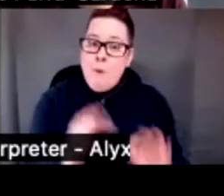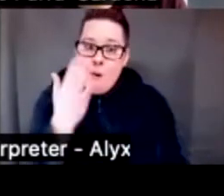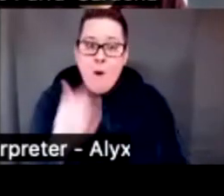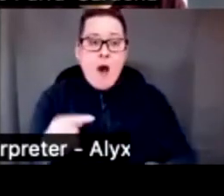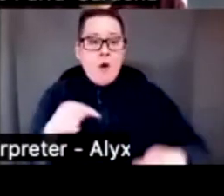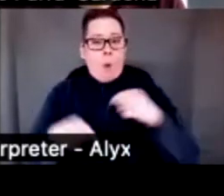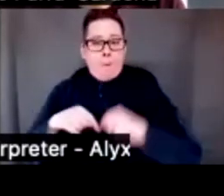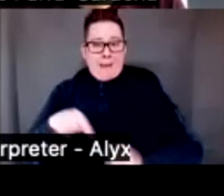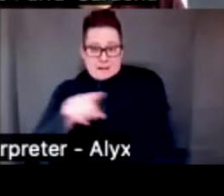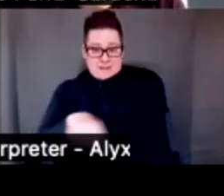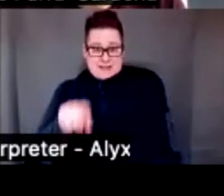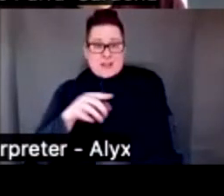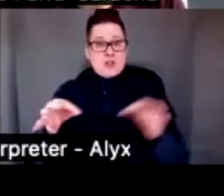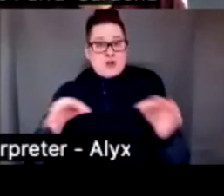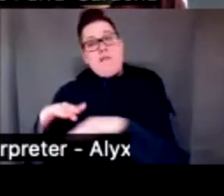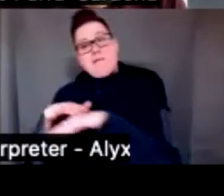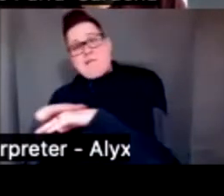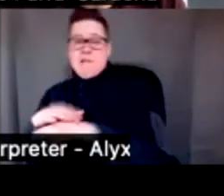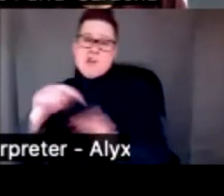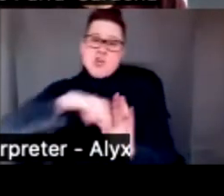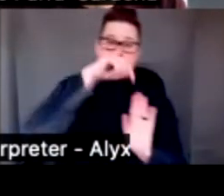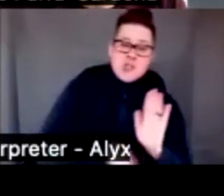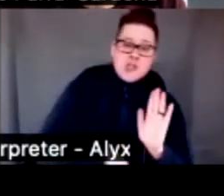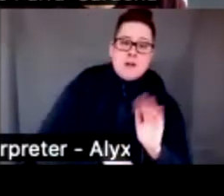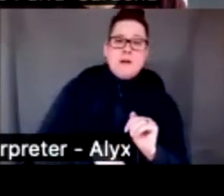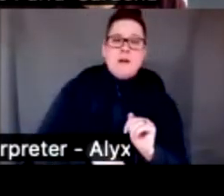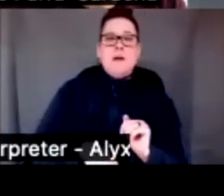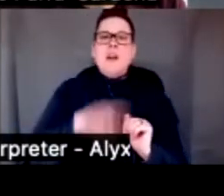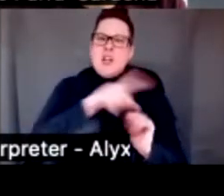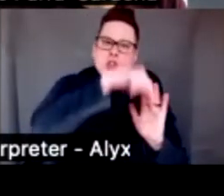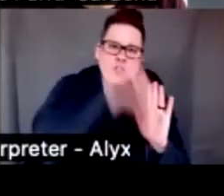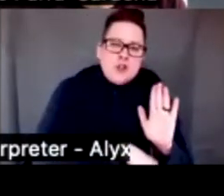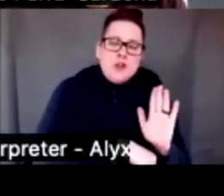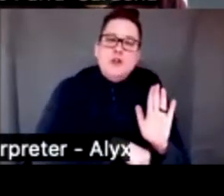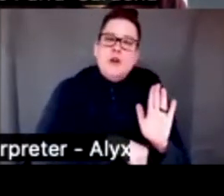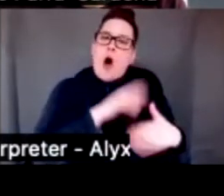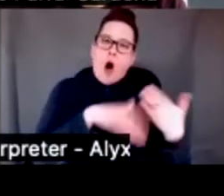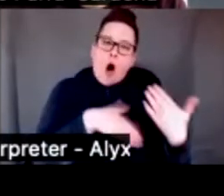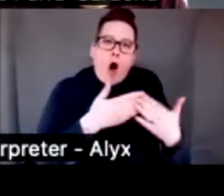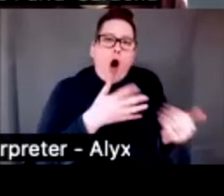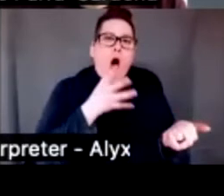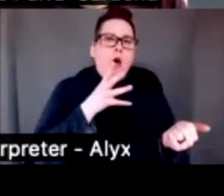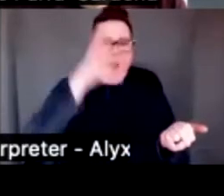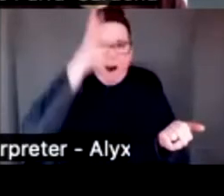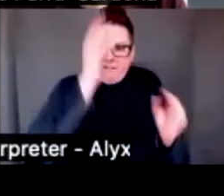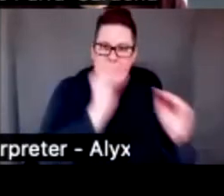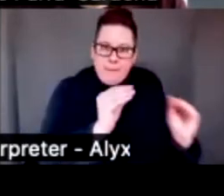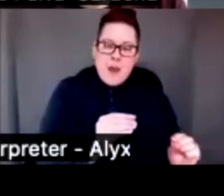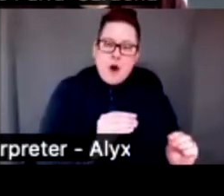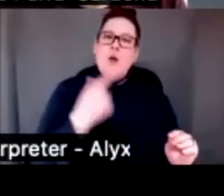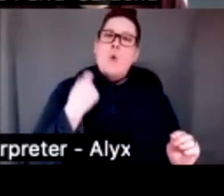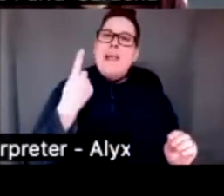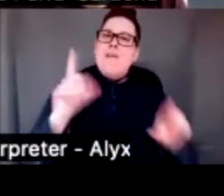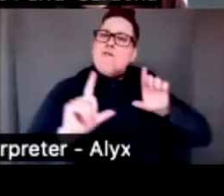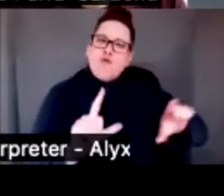this description of the intervention, here we would deliver every parenting component by framing the component according to the